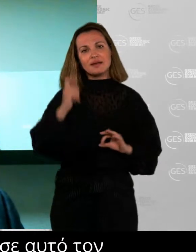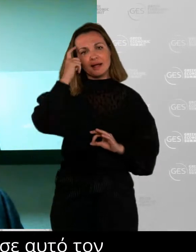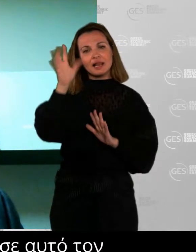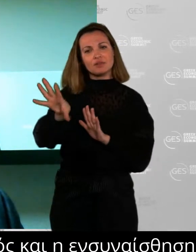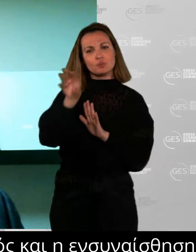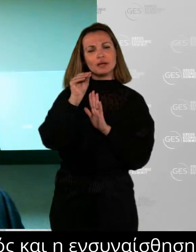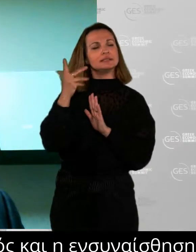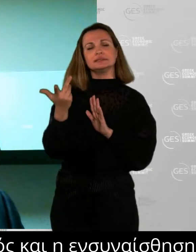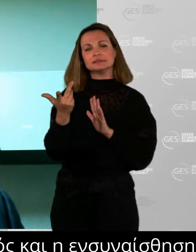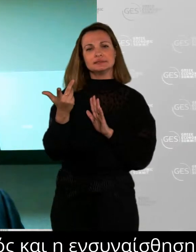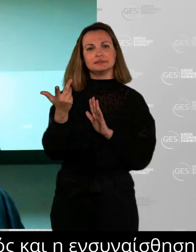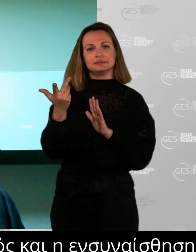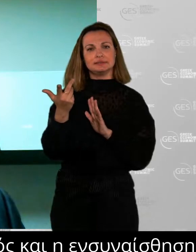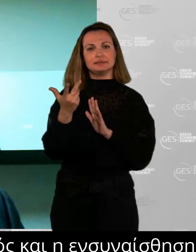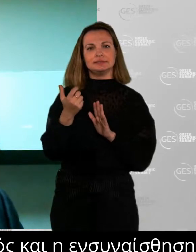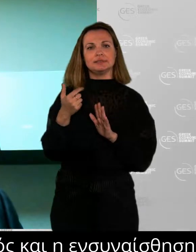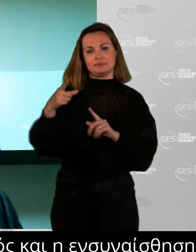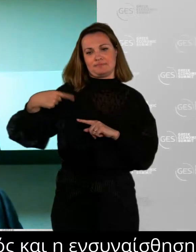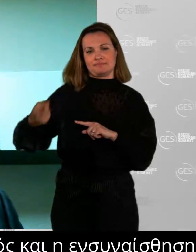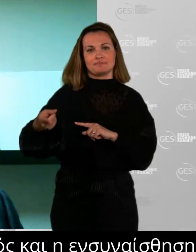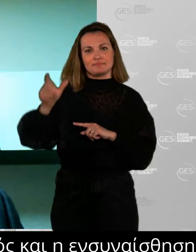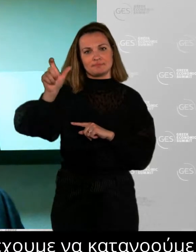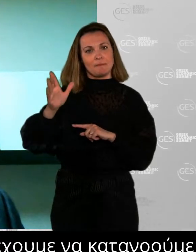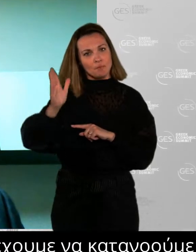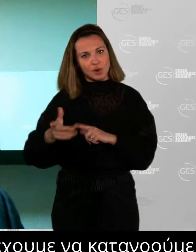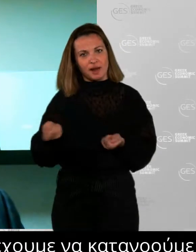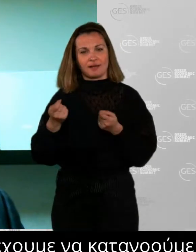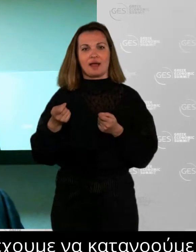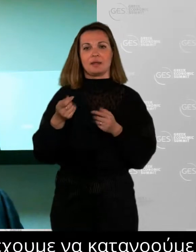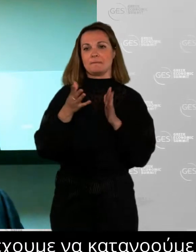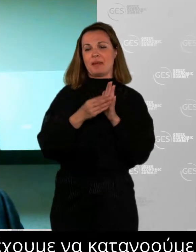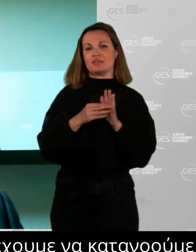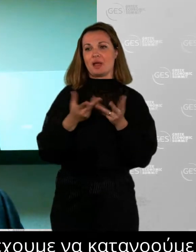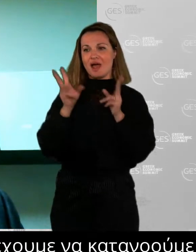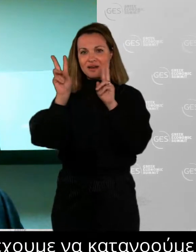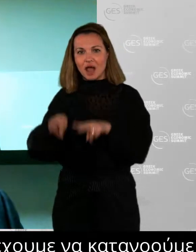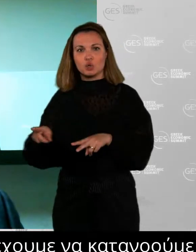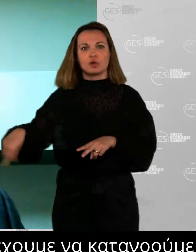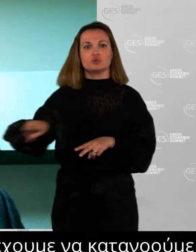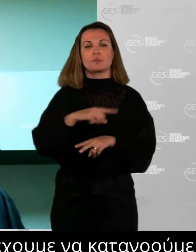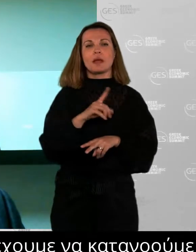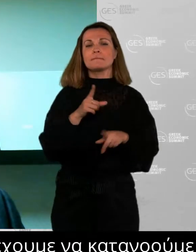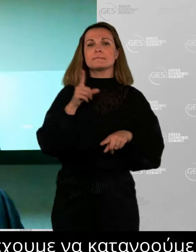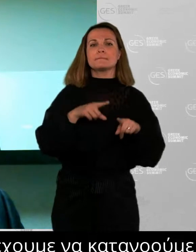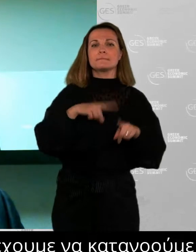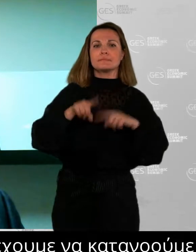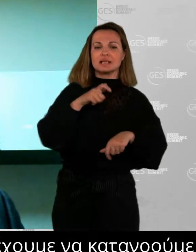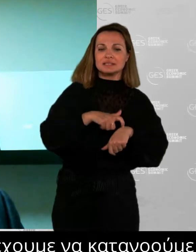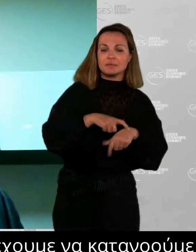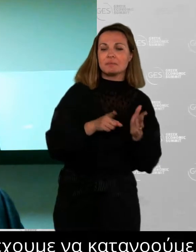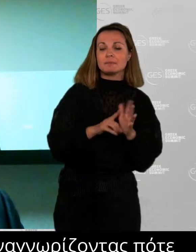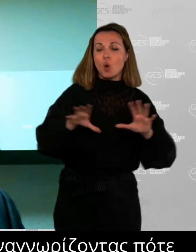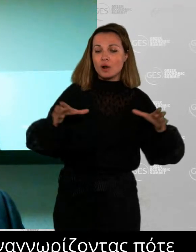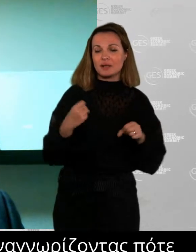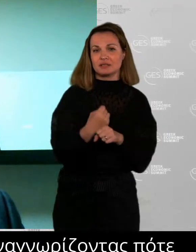the work of the team, recognize when we need to be together to get something done best and when can we be a